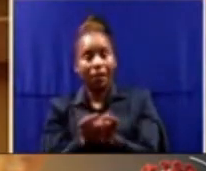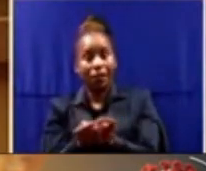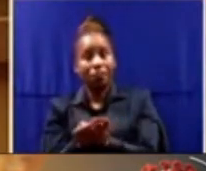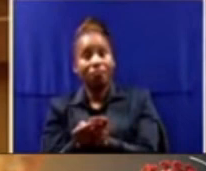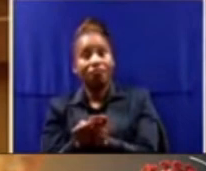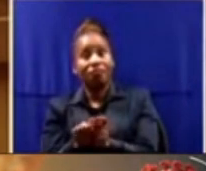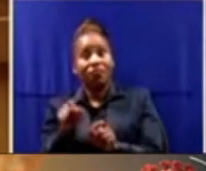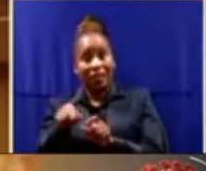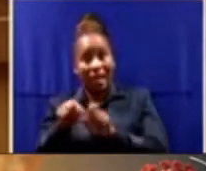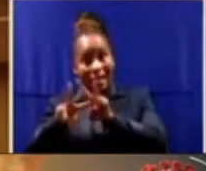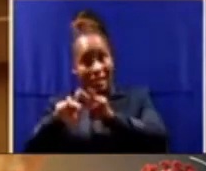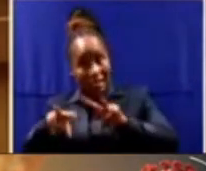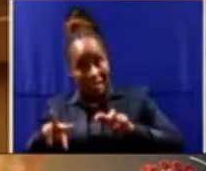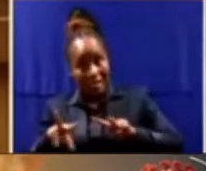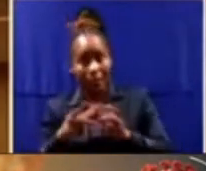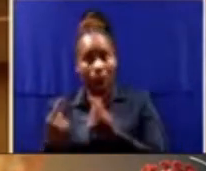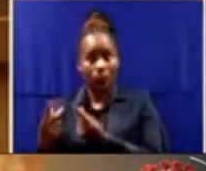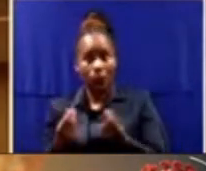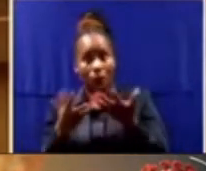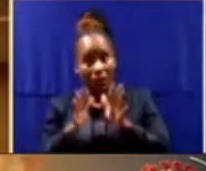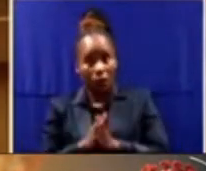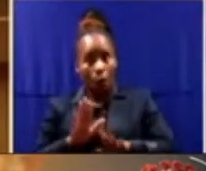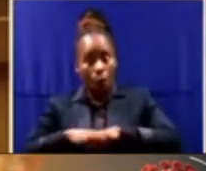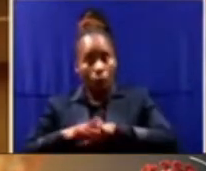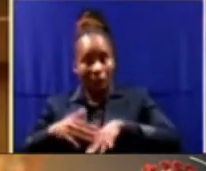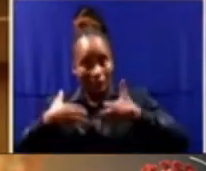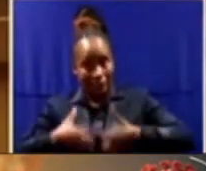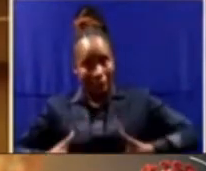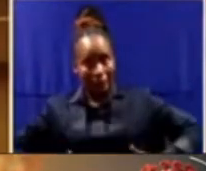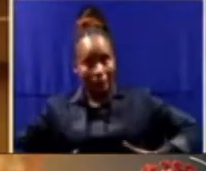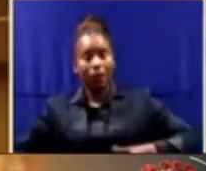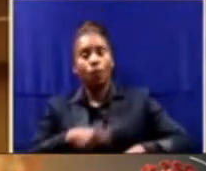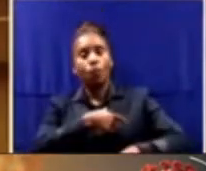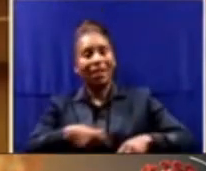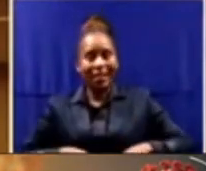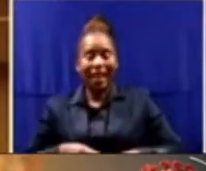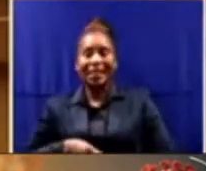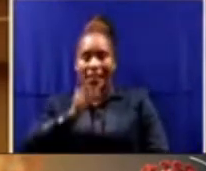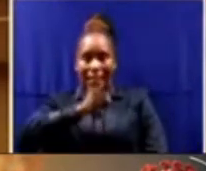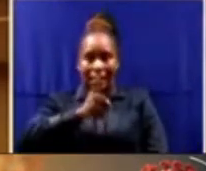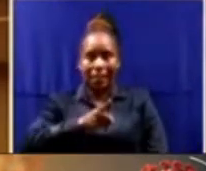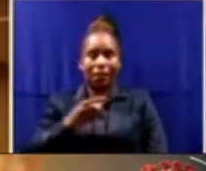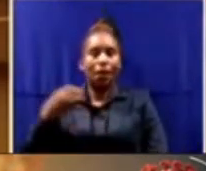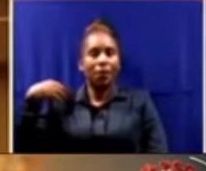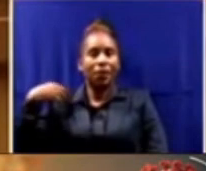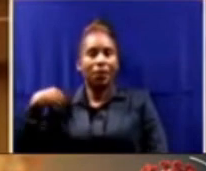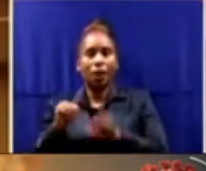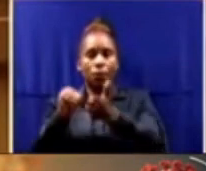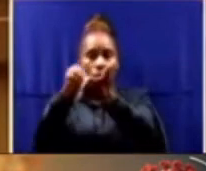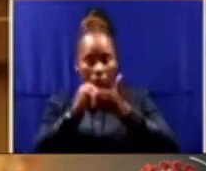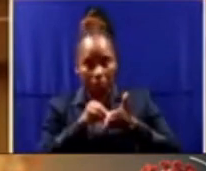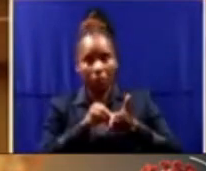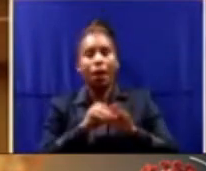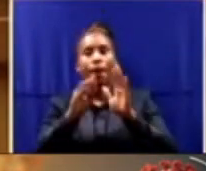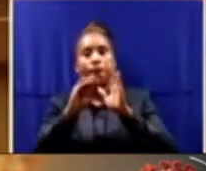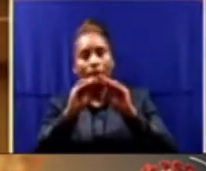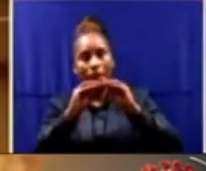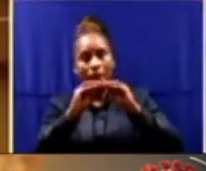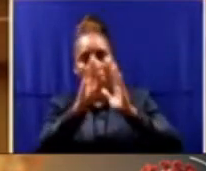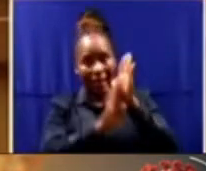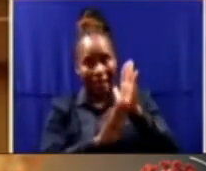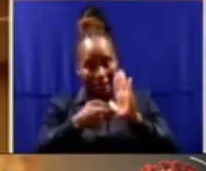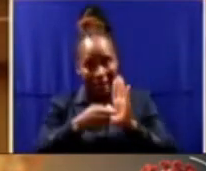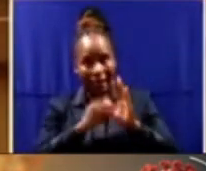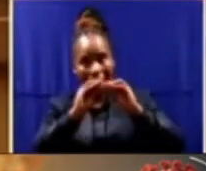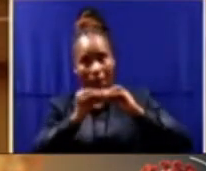to do the following with urgency. The President must instruct the Minister to bring the DNA amendment bill to Parliament immediately so we can do our